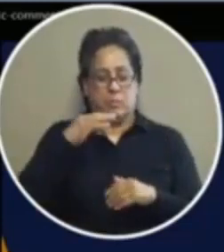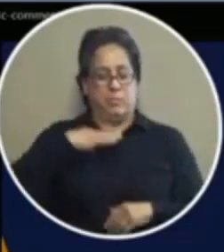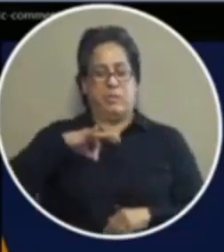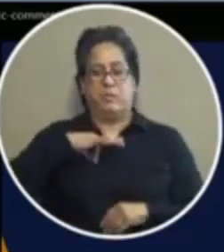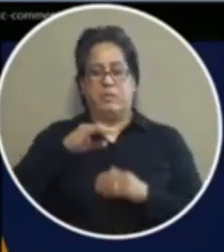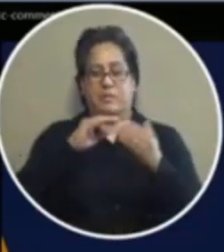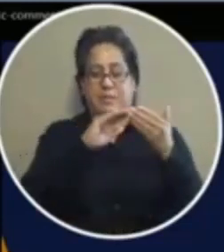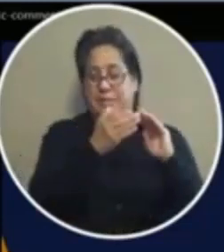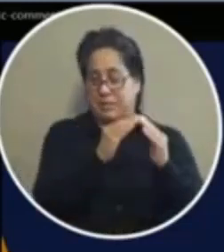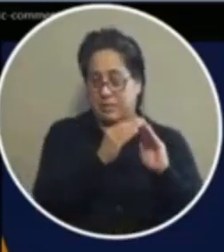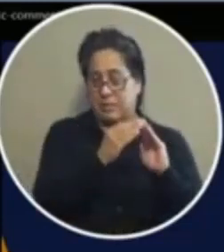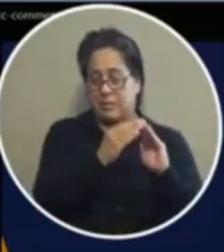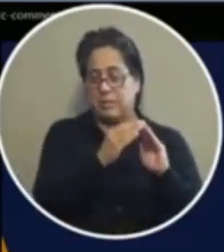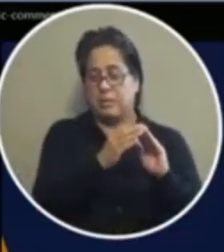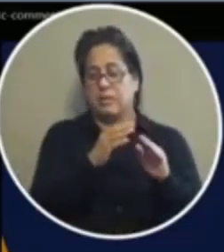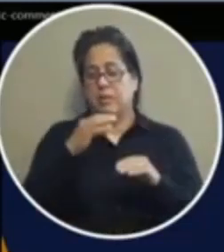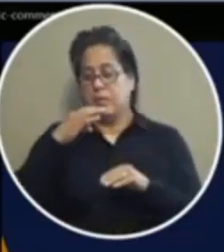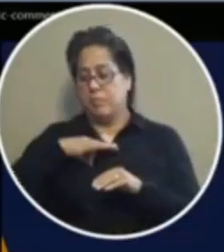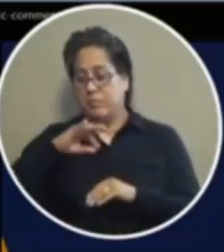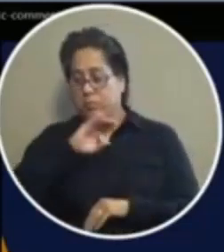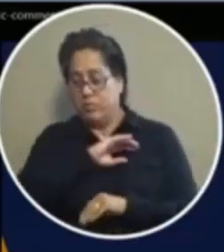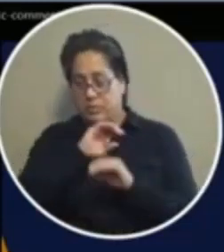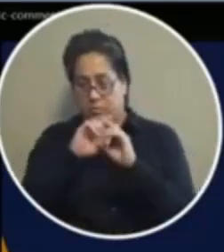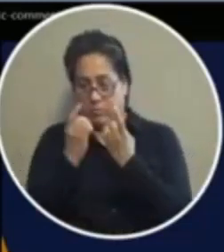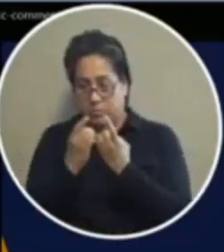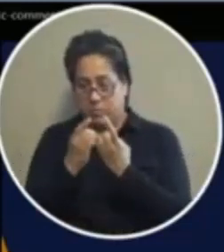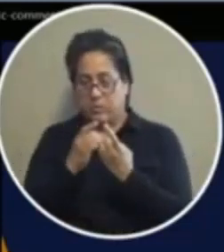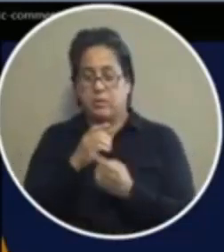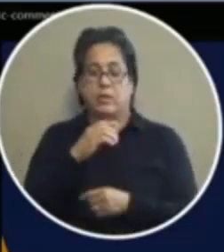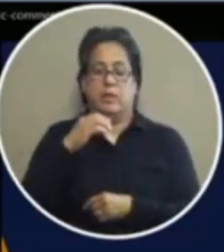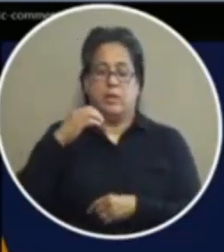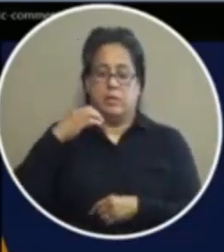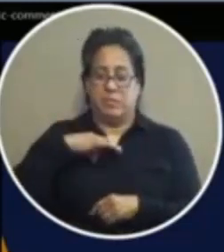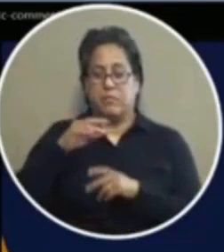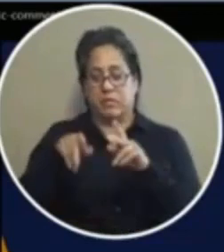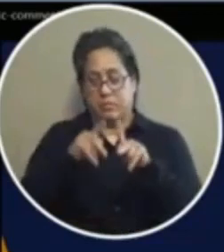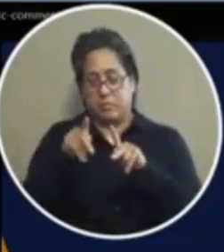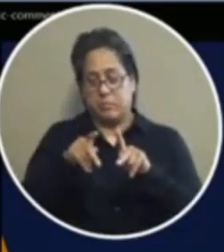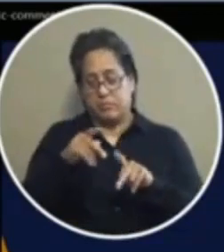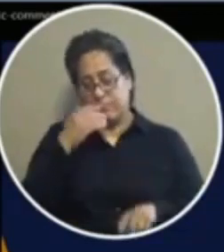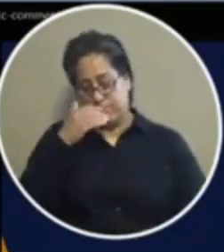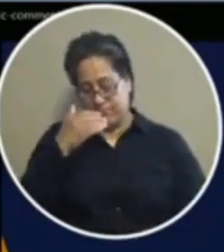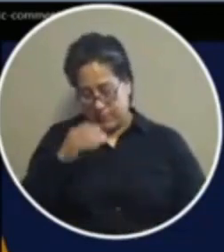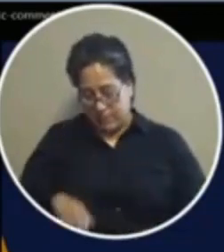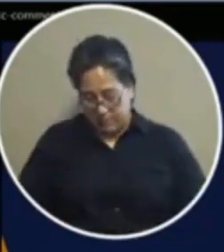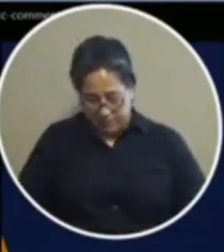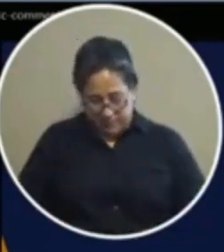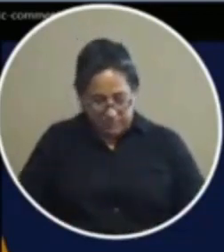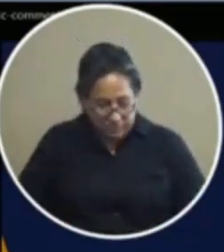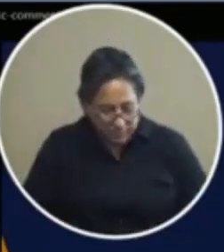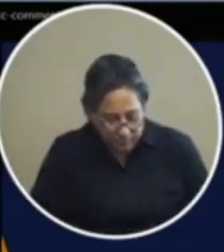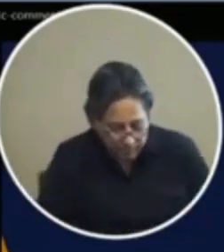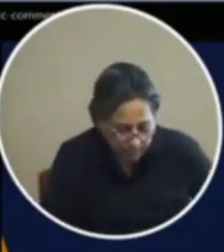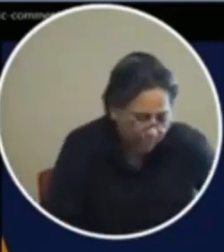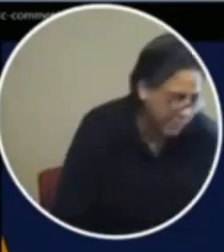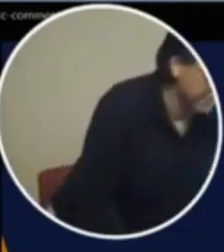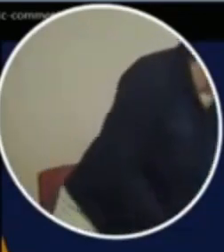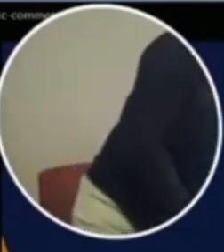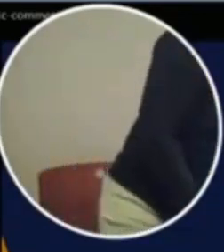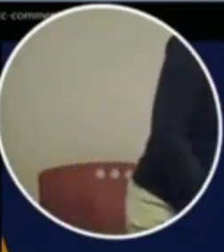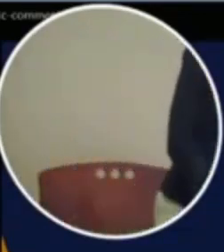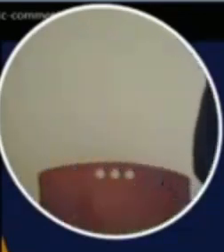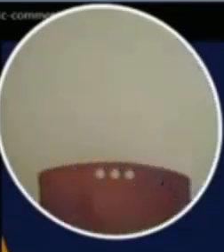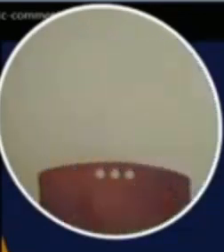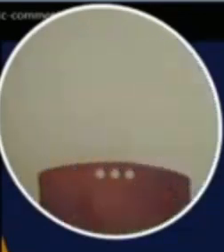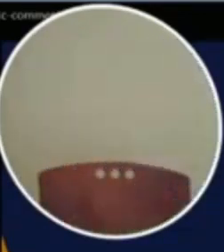the city it benefits the police department and it benefits the people uh thank you very much you guys have a great day thank you the next